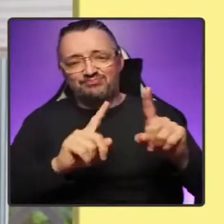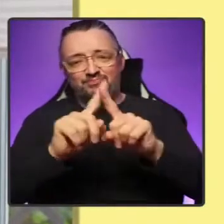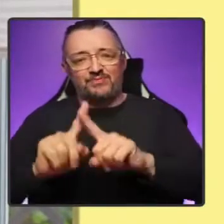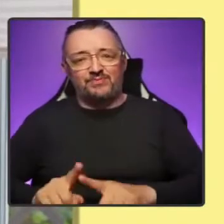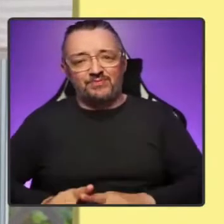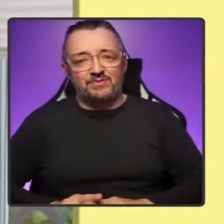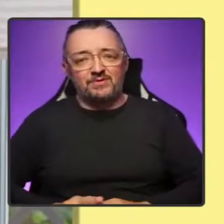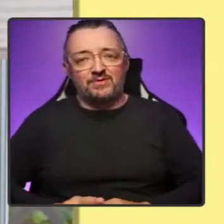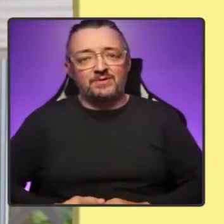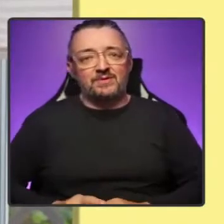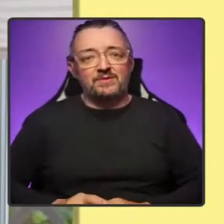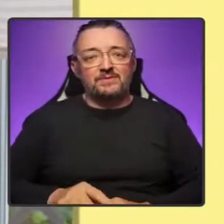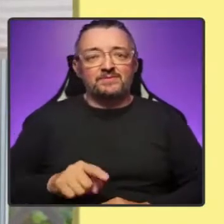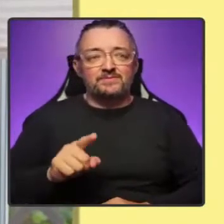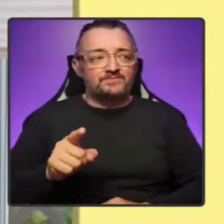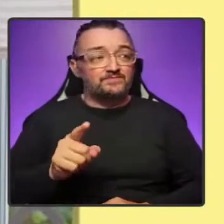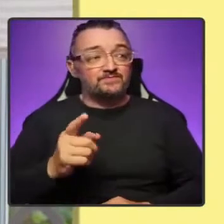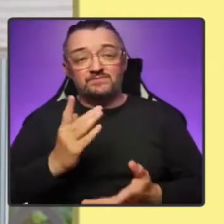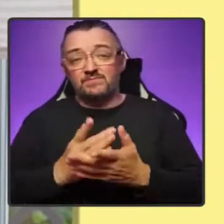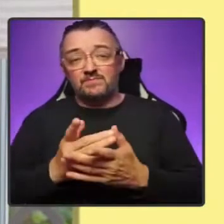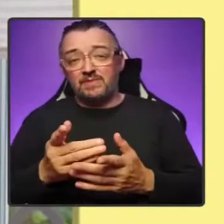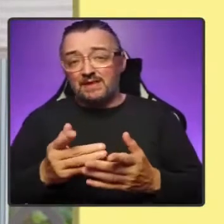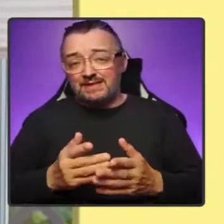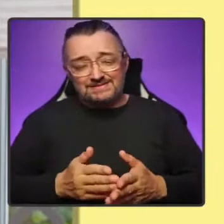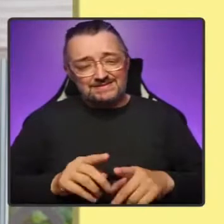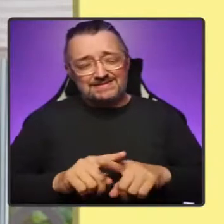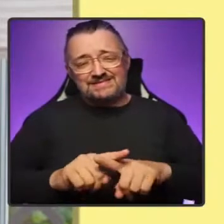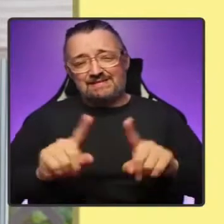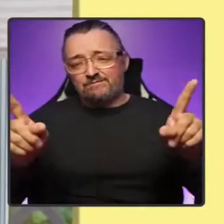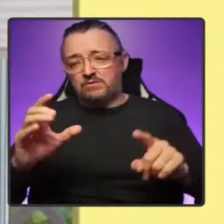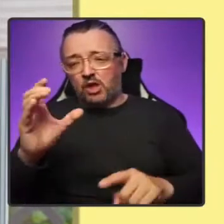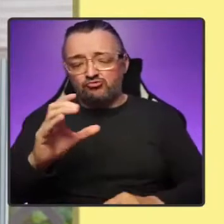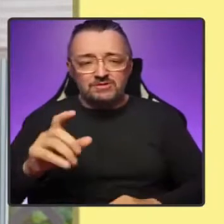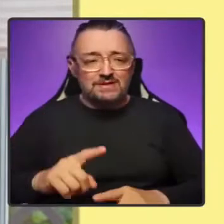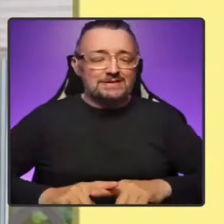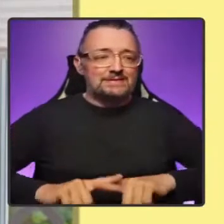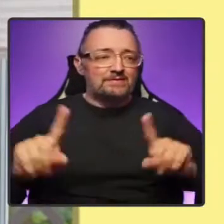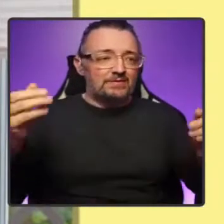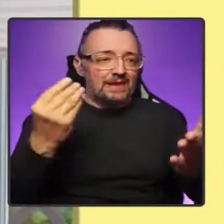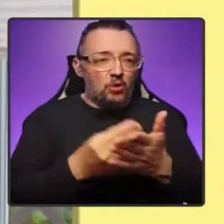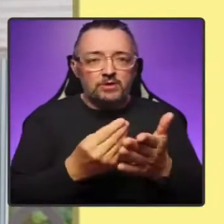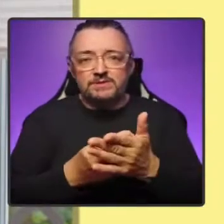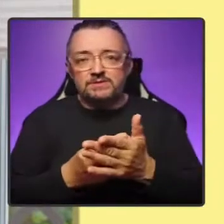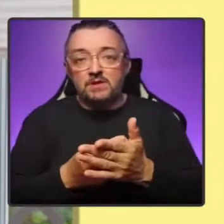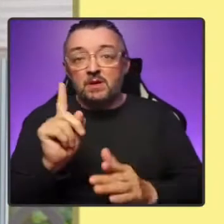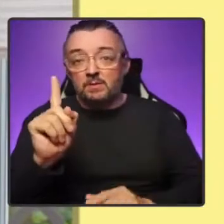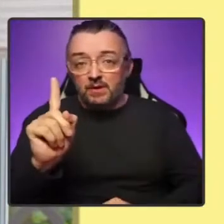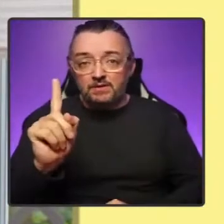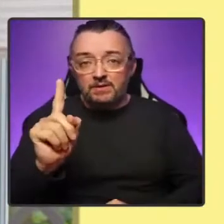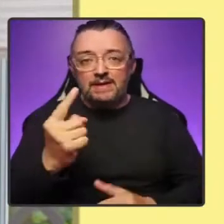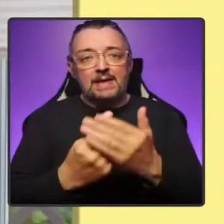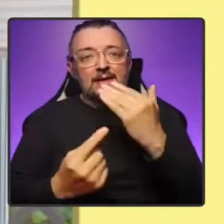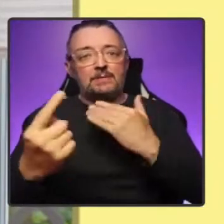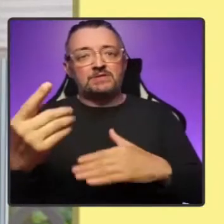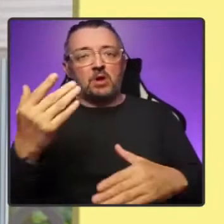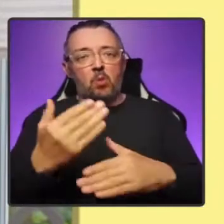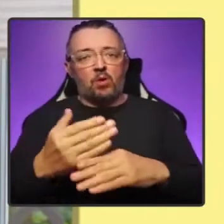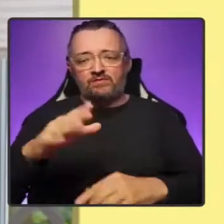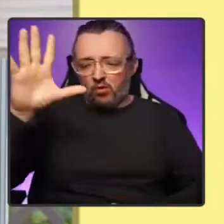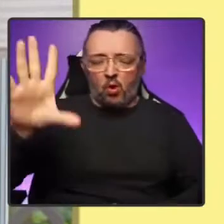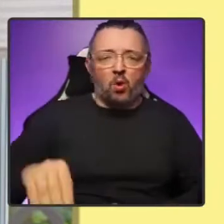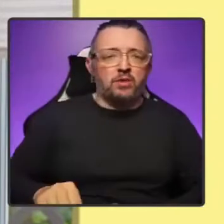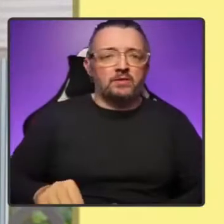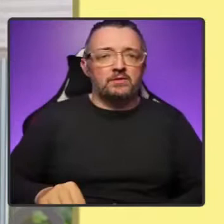disparate countries with different resources and economies, but independence works for all of them. With all